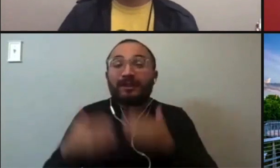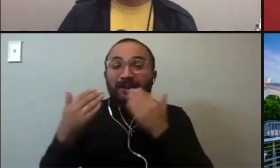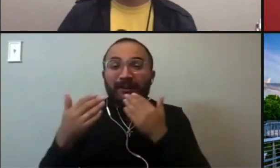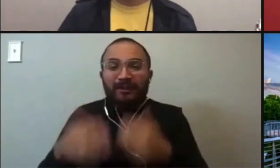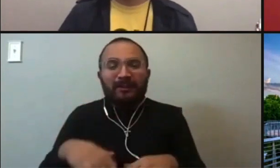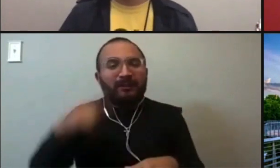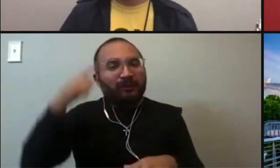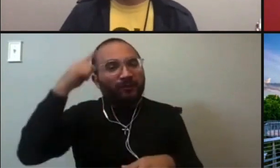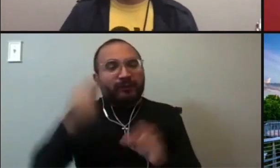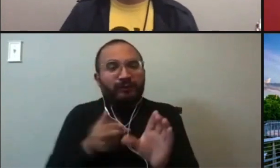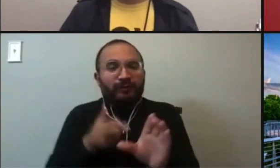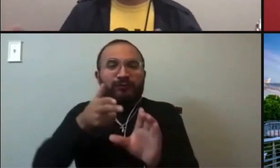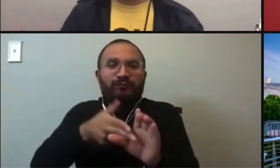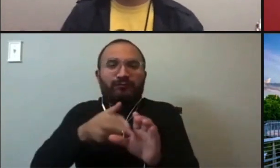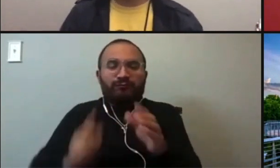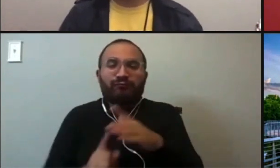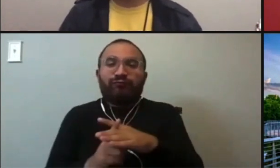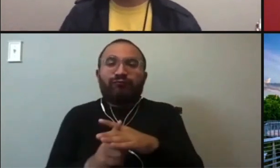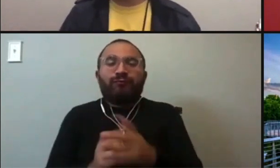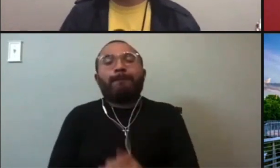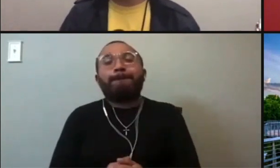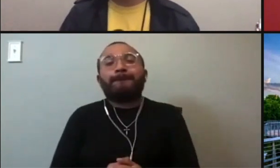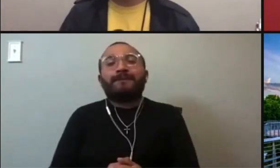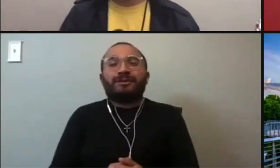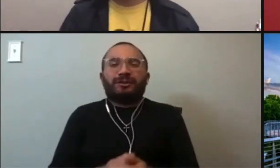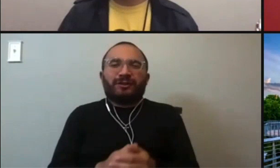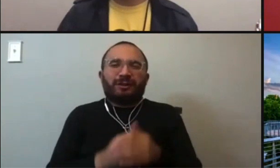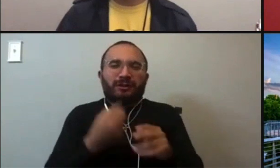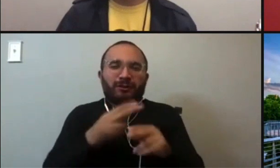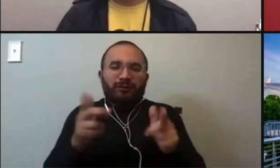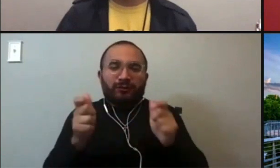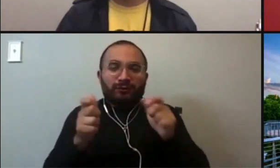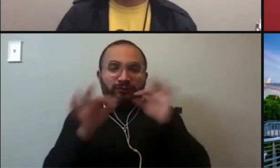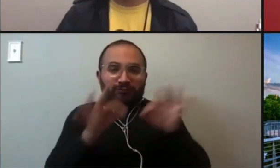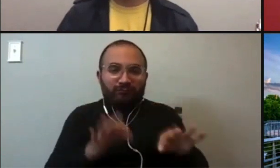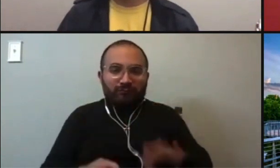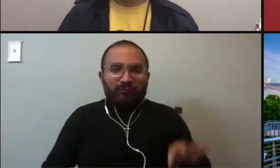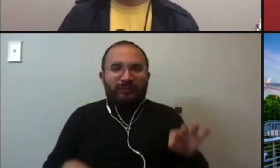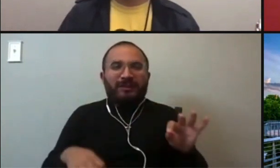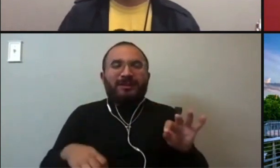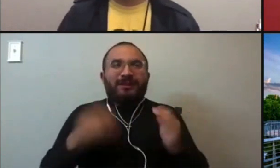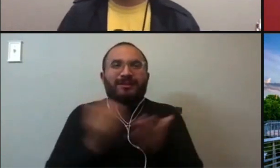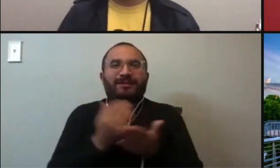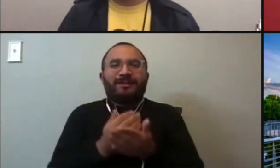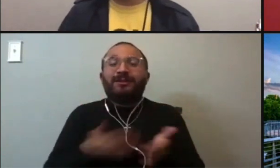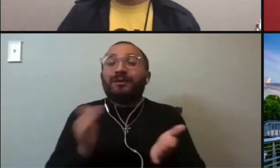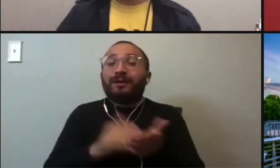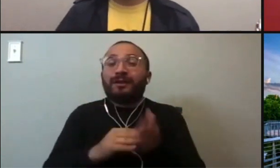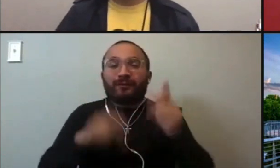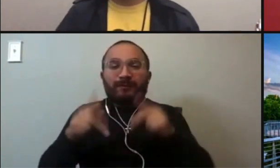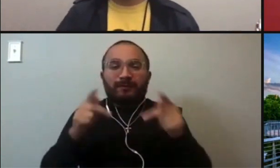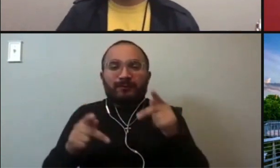much. Thanks for being here. Um, so just as a quick explanation and refresher for those joining us, um,